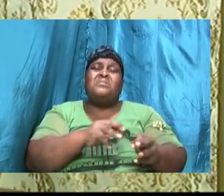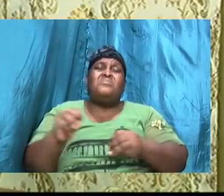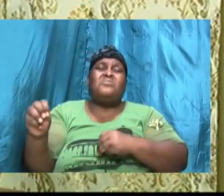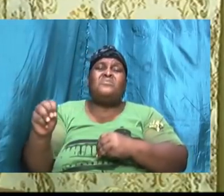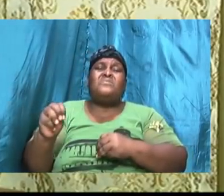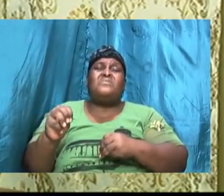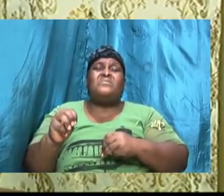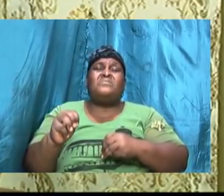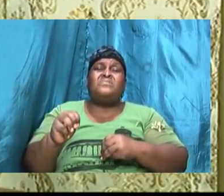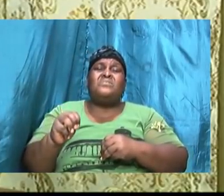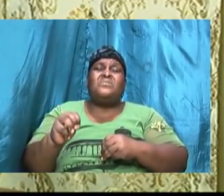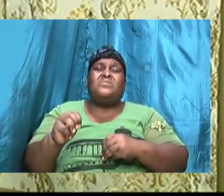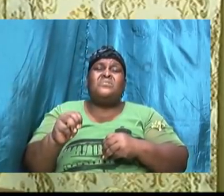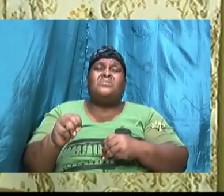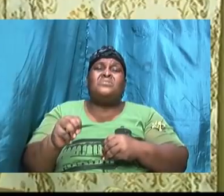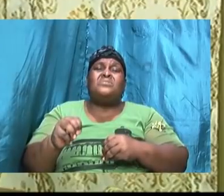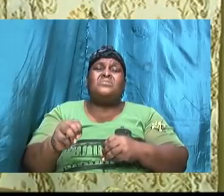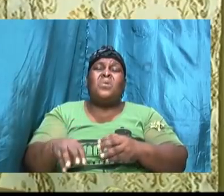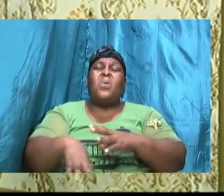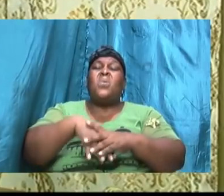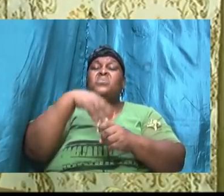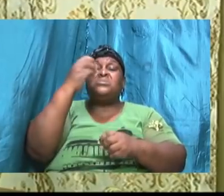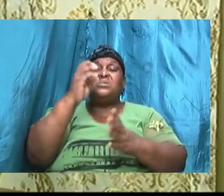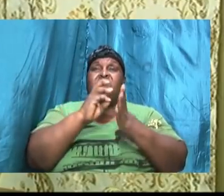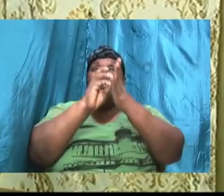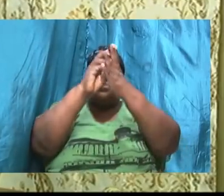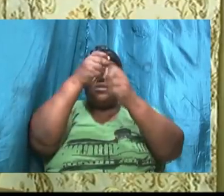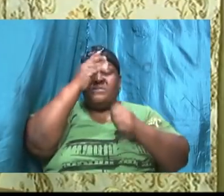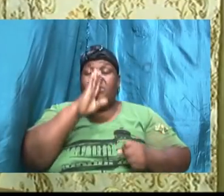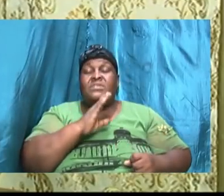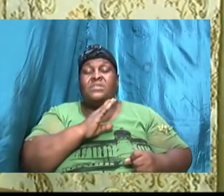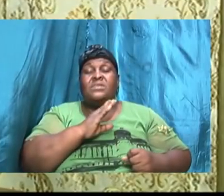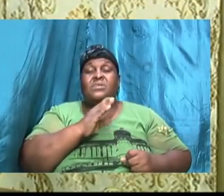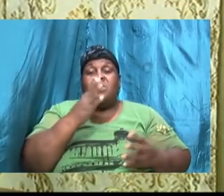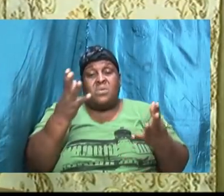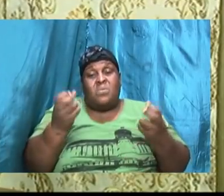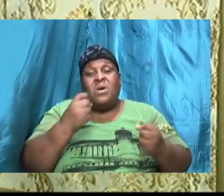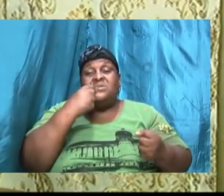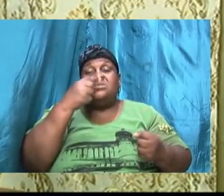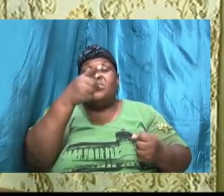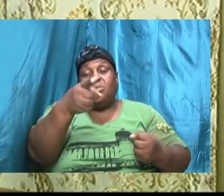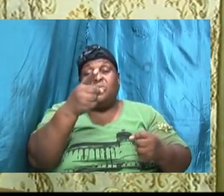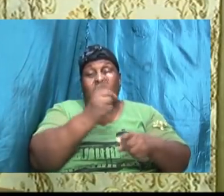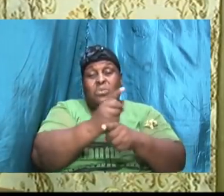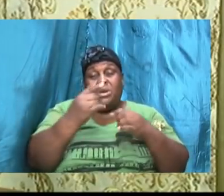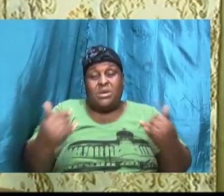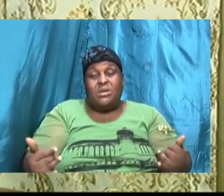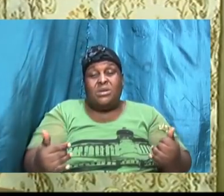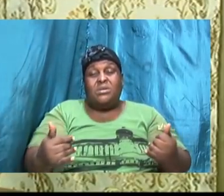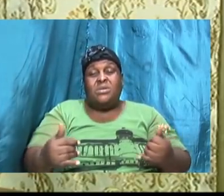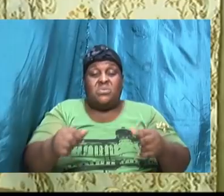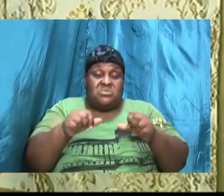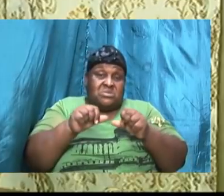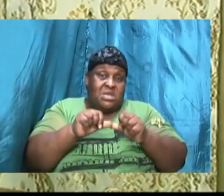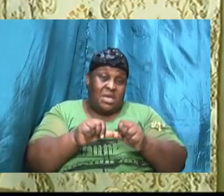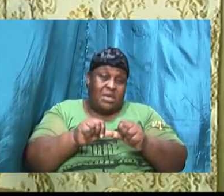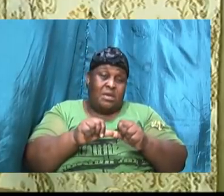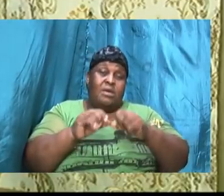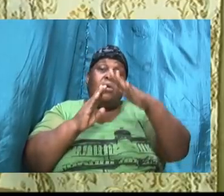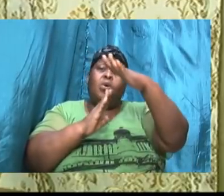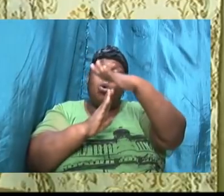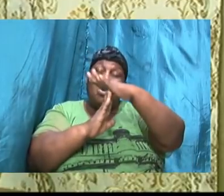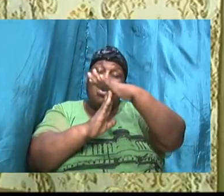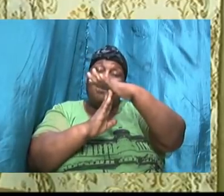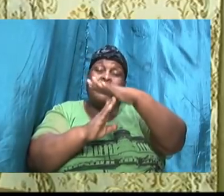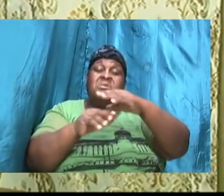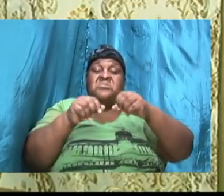I want to encourage you right now not to step outside of the will of God but just remain humble remain